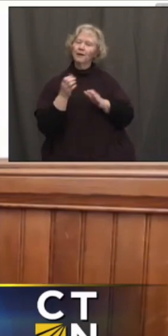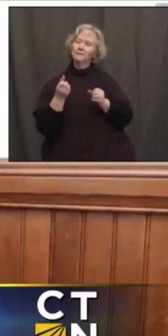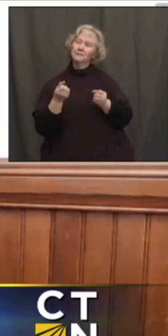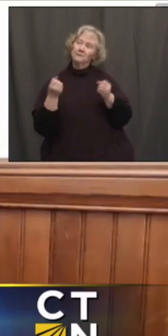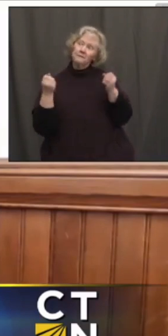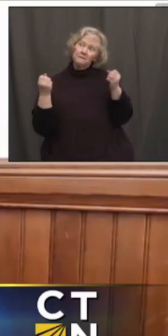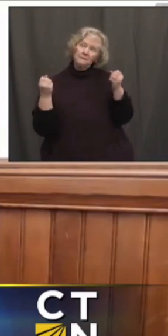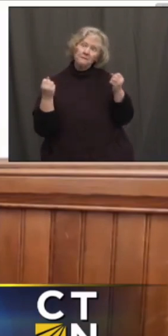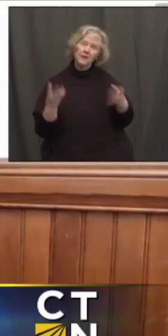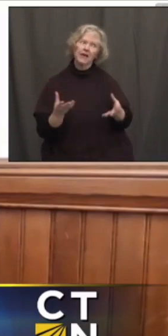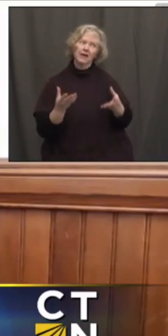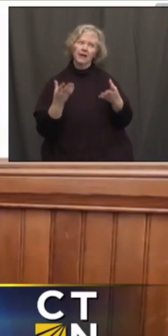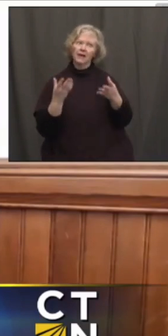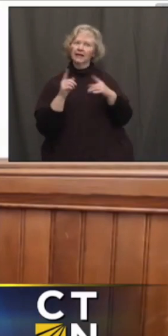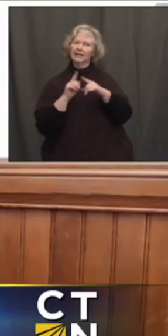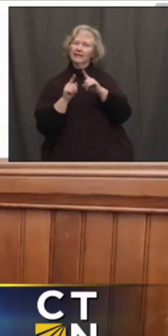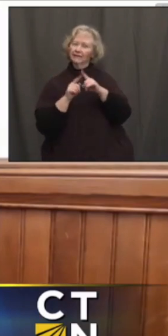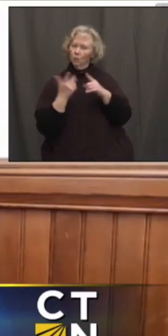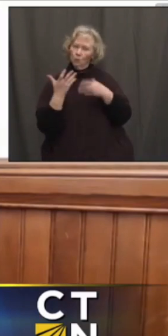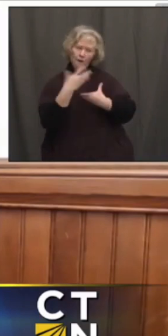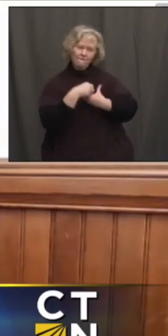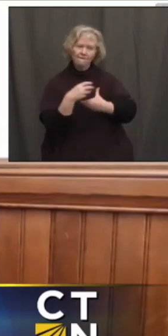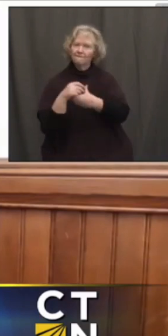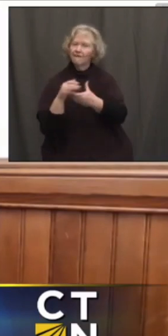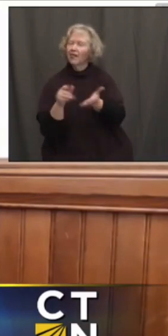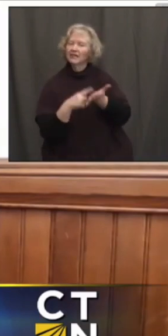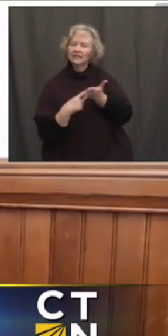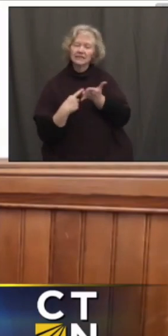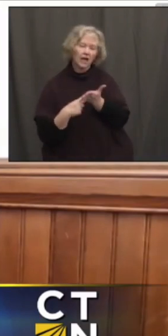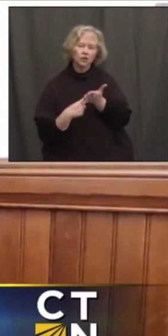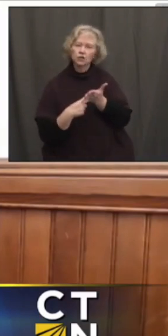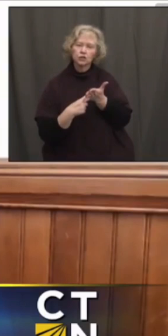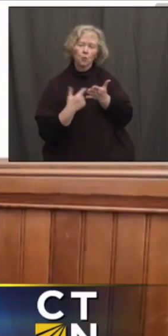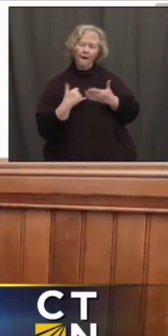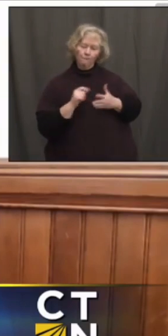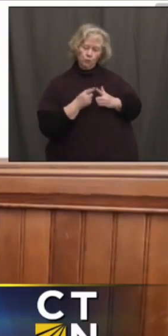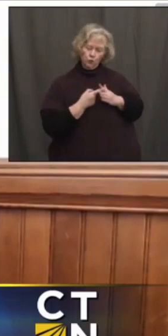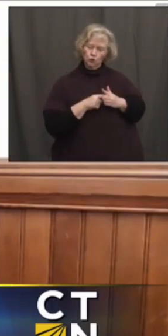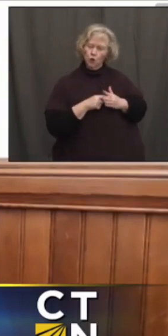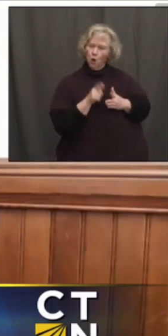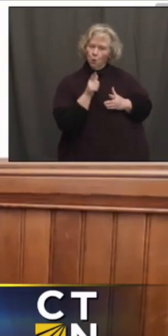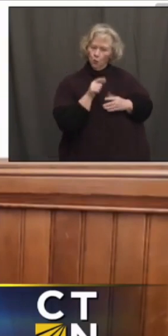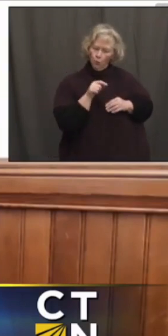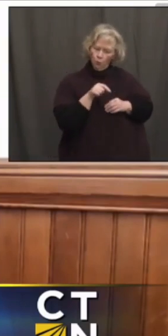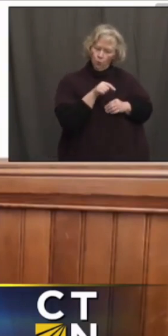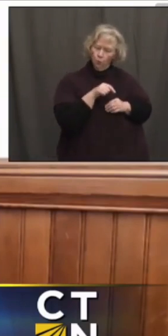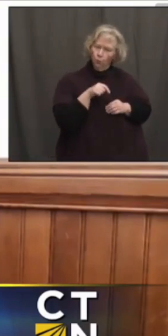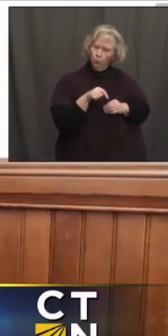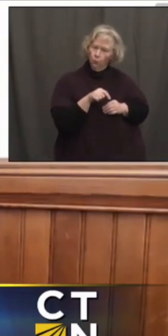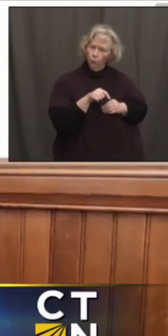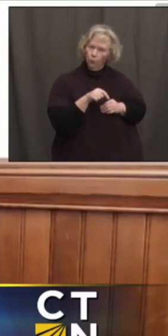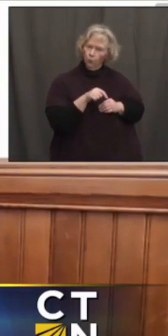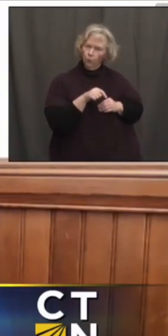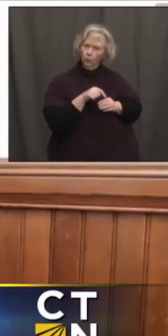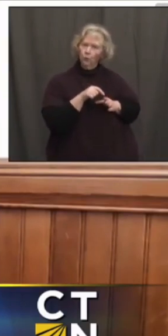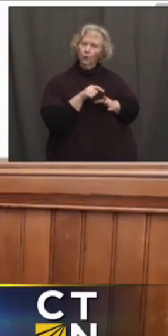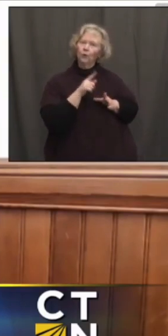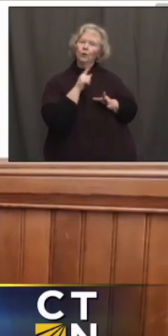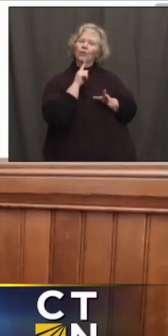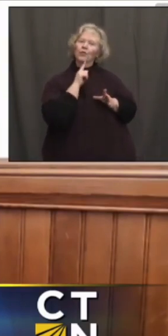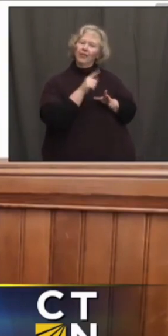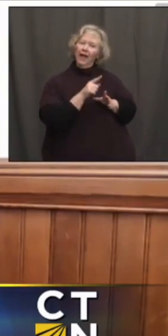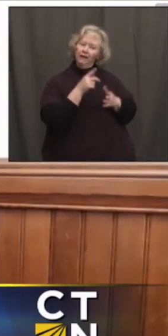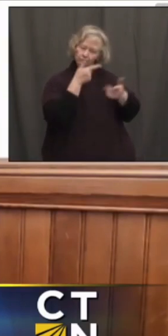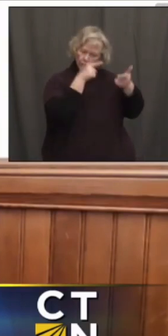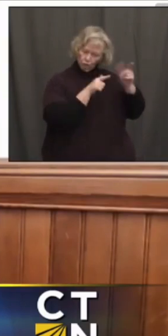would like to be a part of those discussions, but you have to start the discussions with the very parties that will even allow us to have discussions,